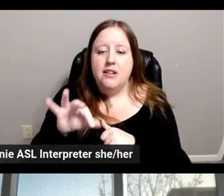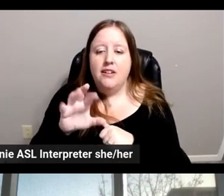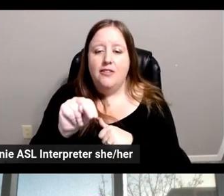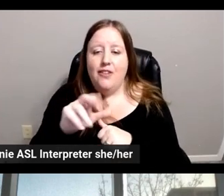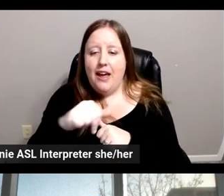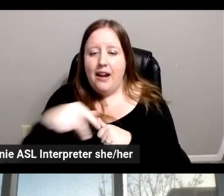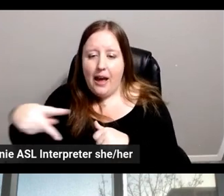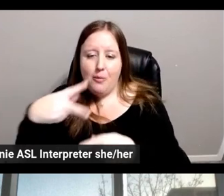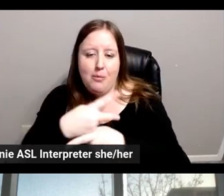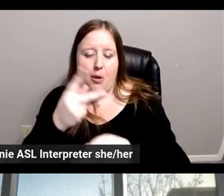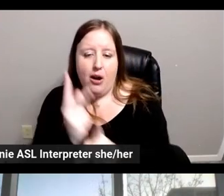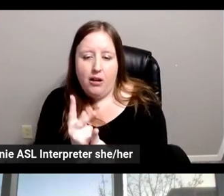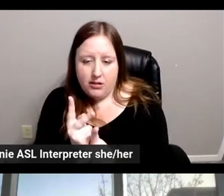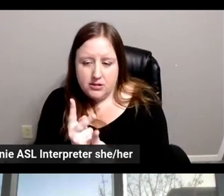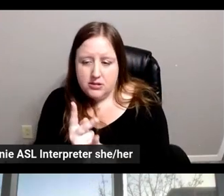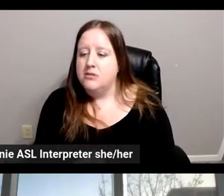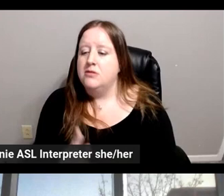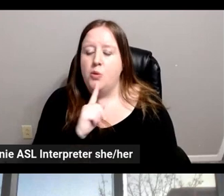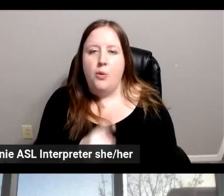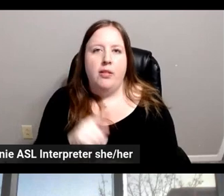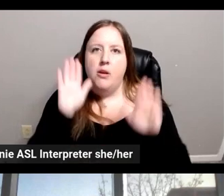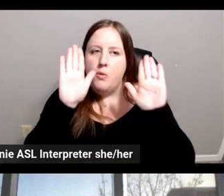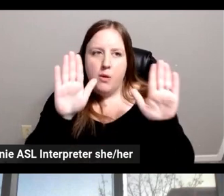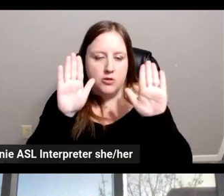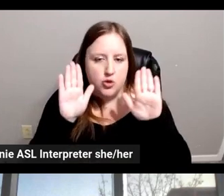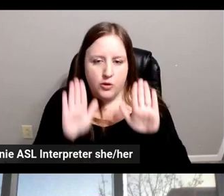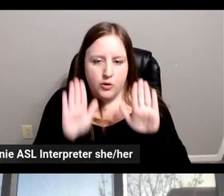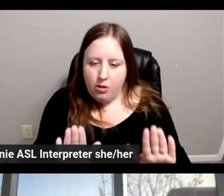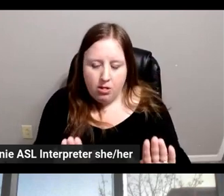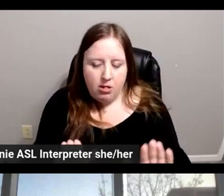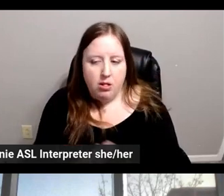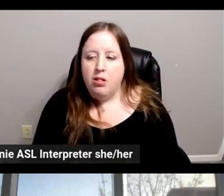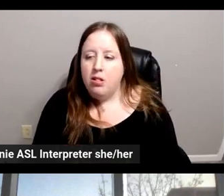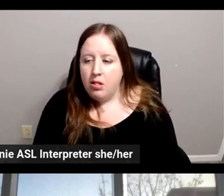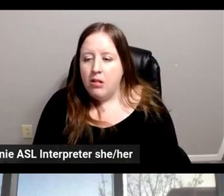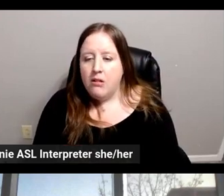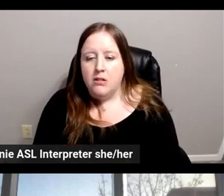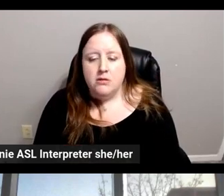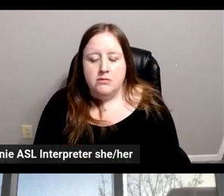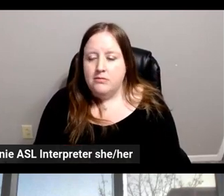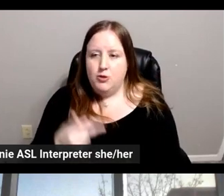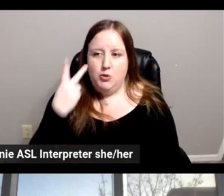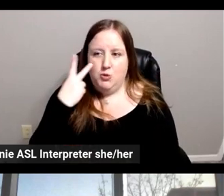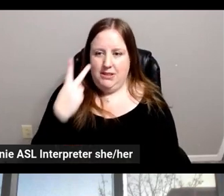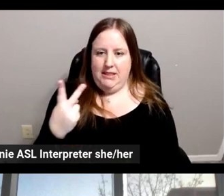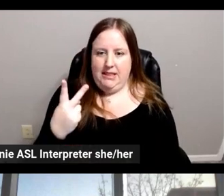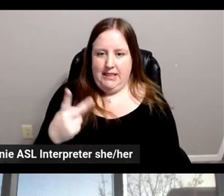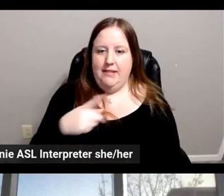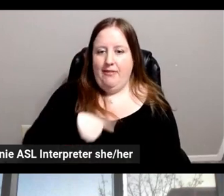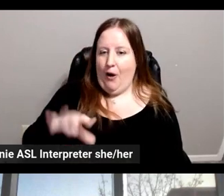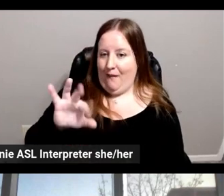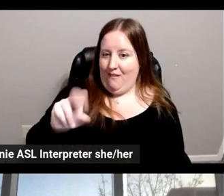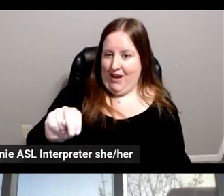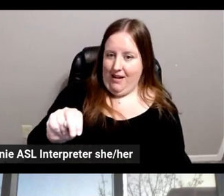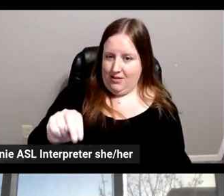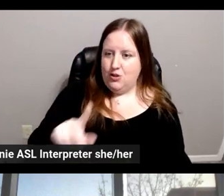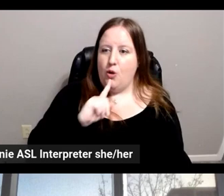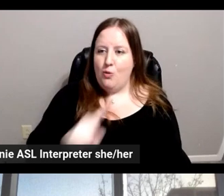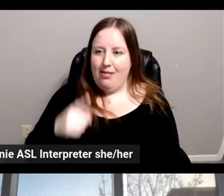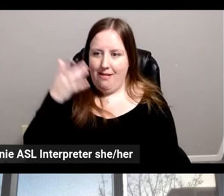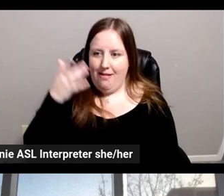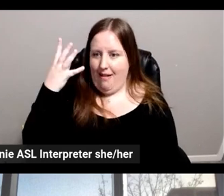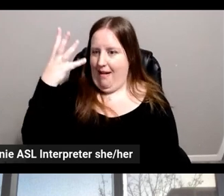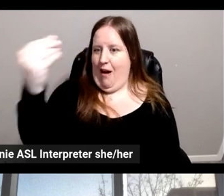product. It's really wonderful witnesses of what our fan base is really out there.